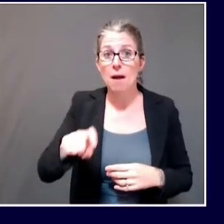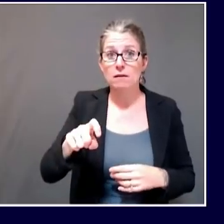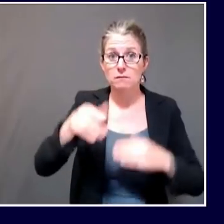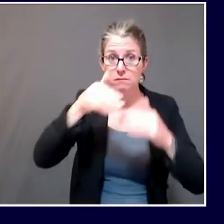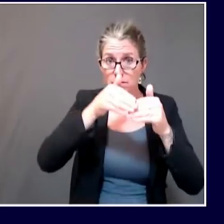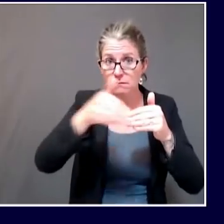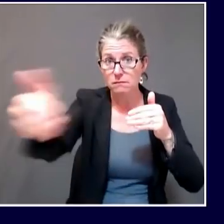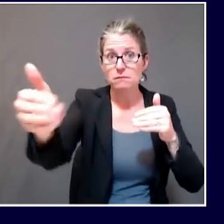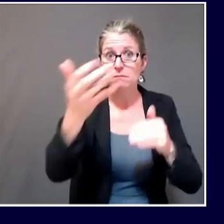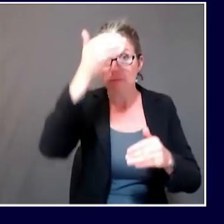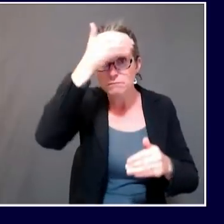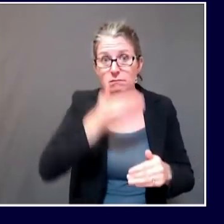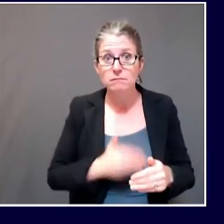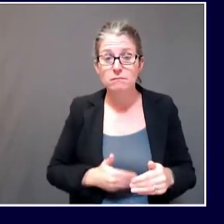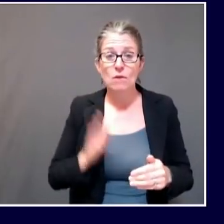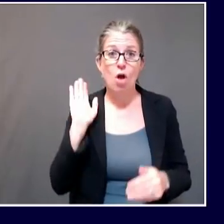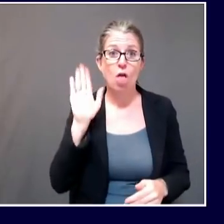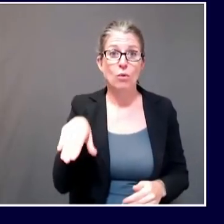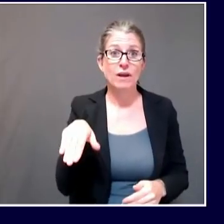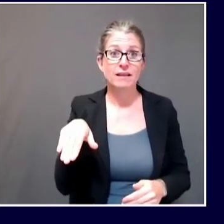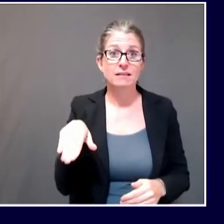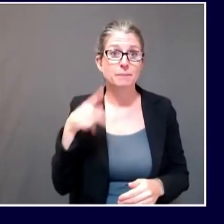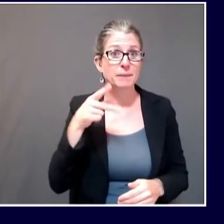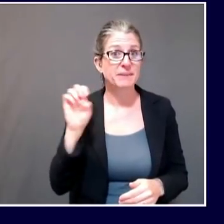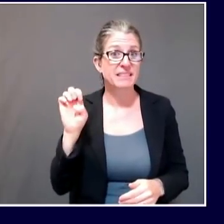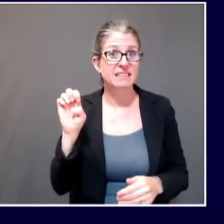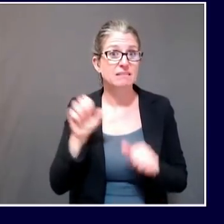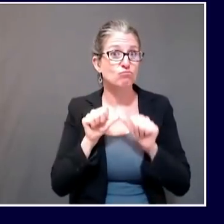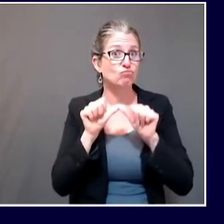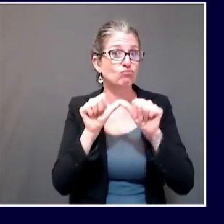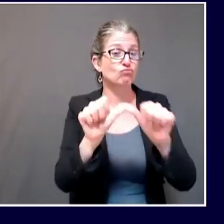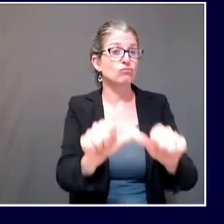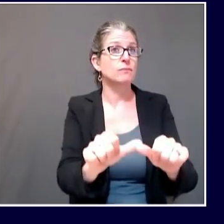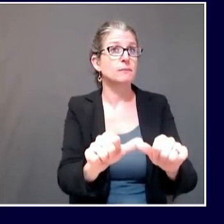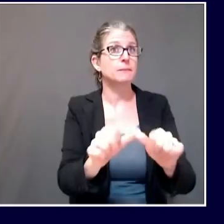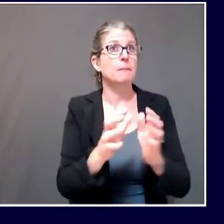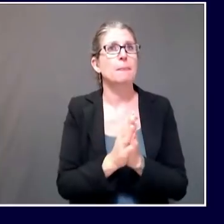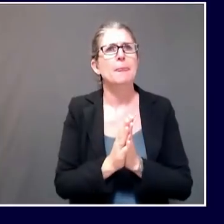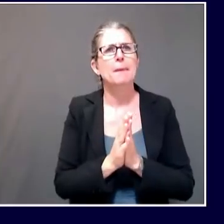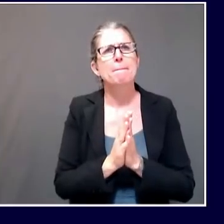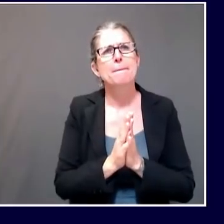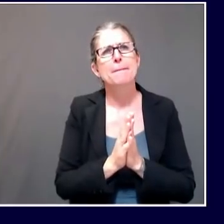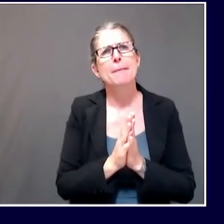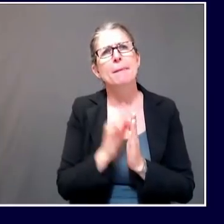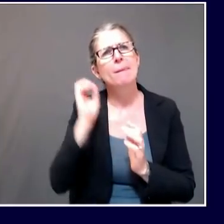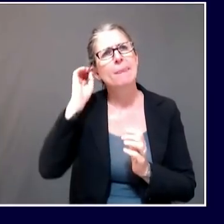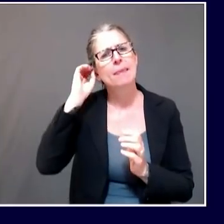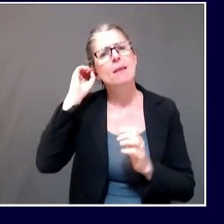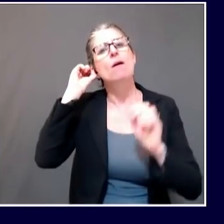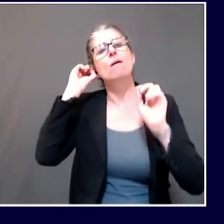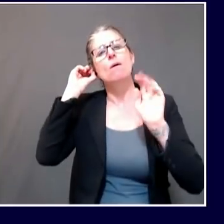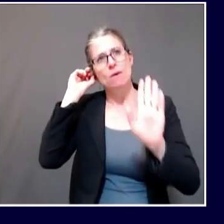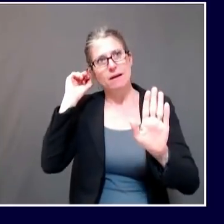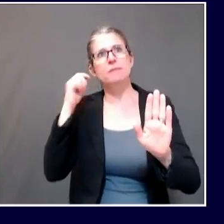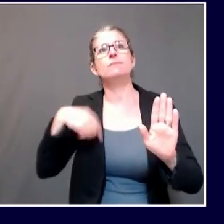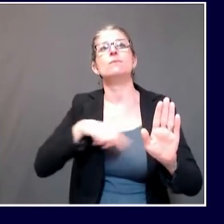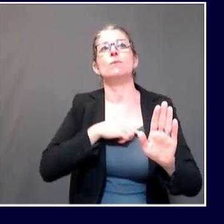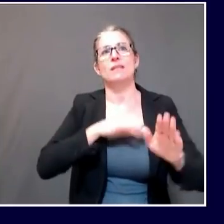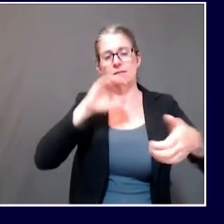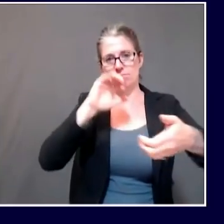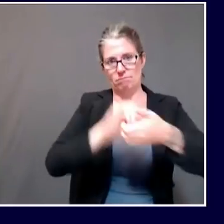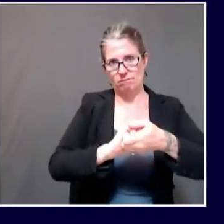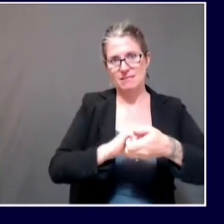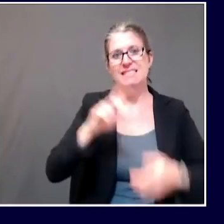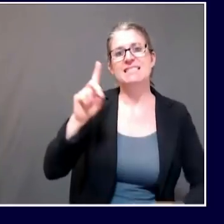And in partnership with the Department of Corrections, that staff members within that facility as well as inmates